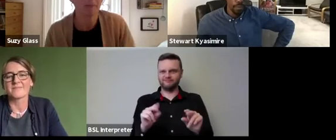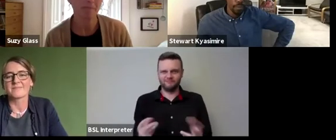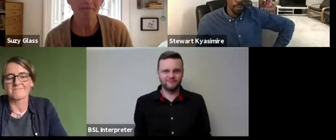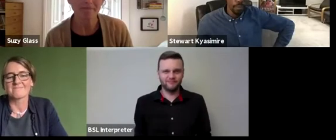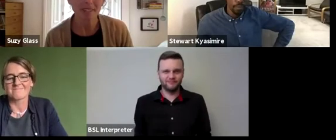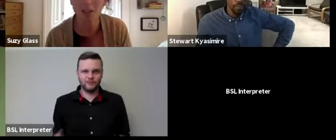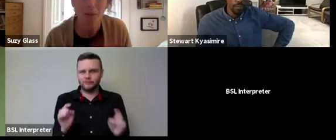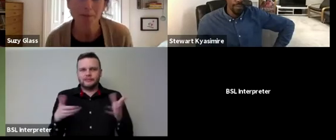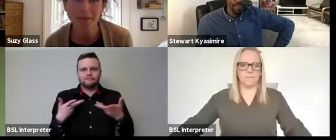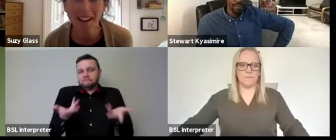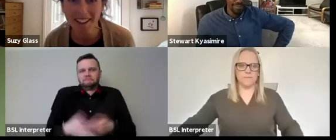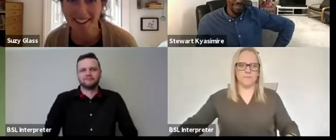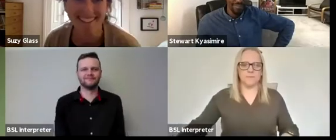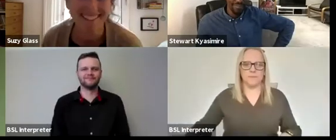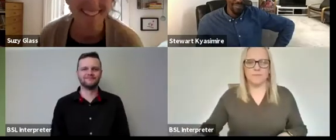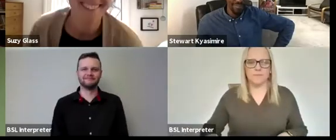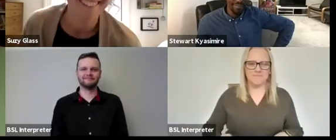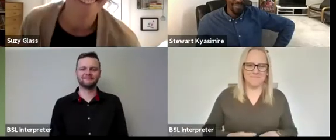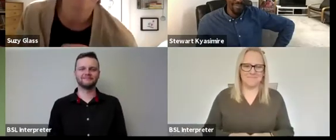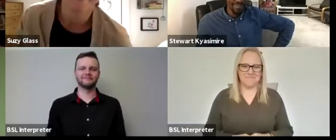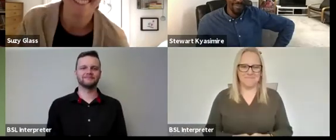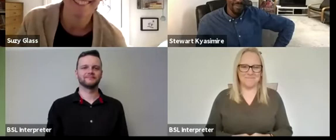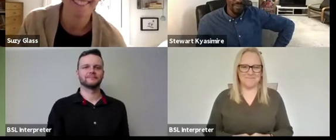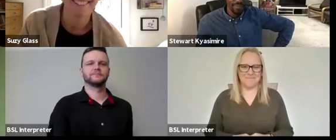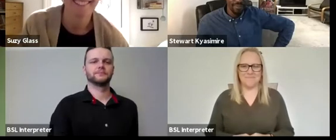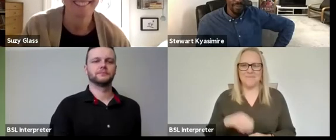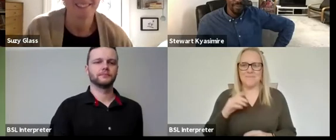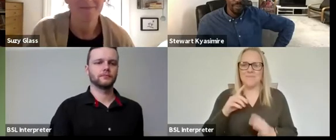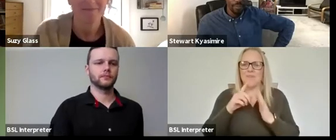that's all thank you and one